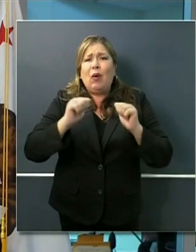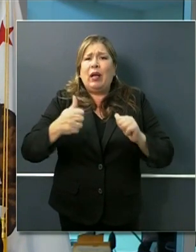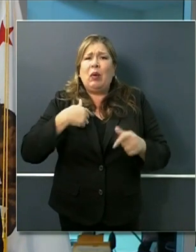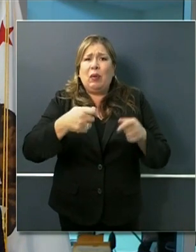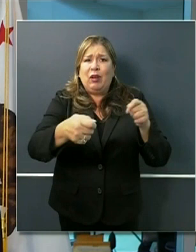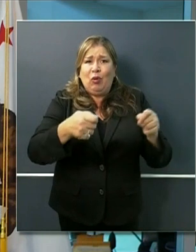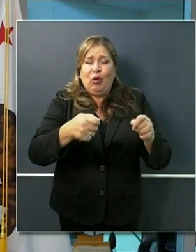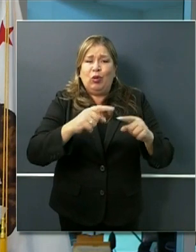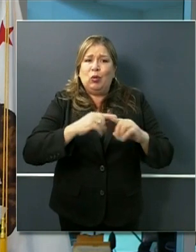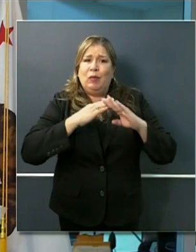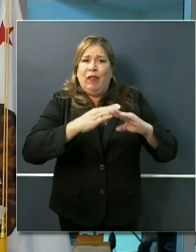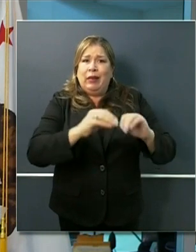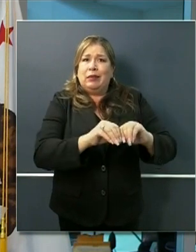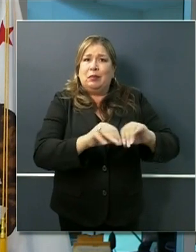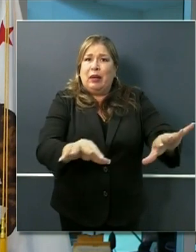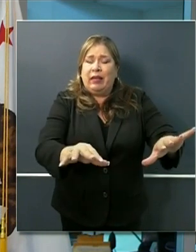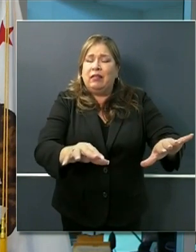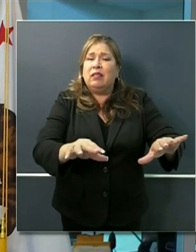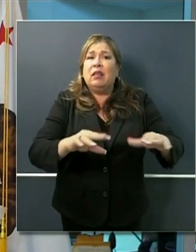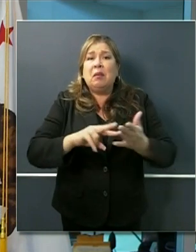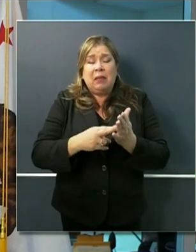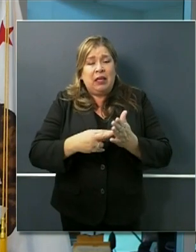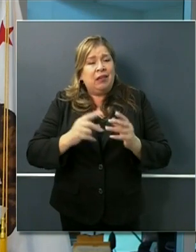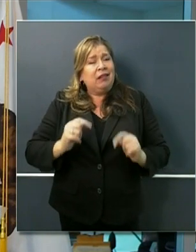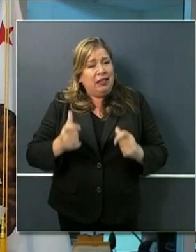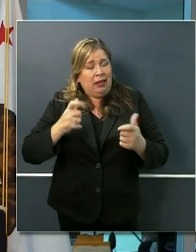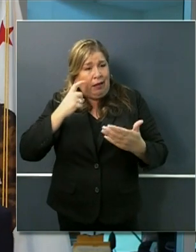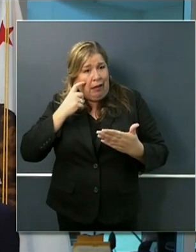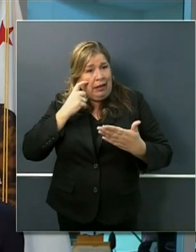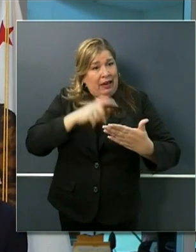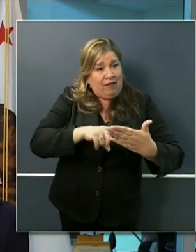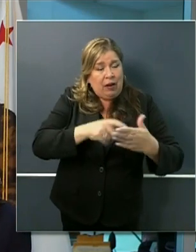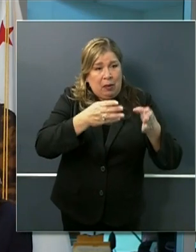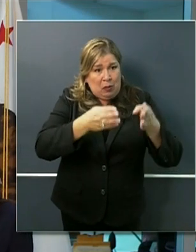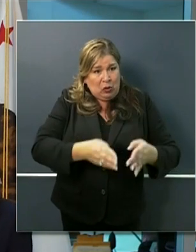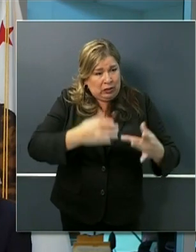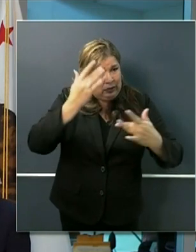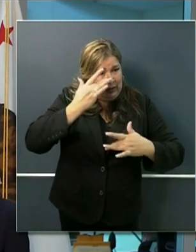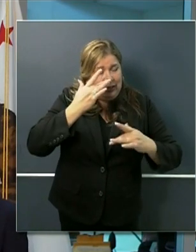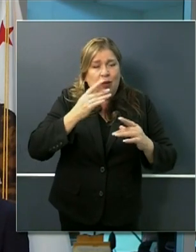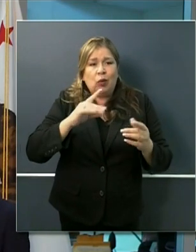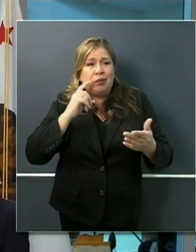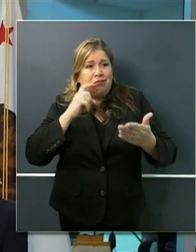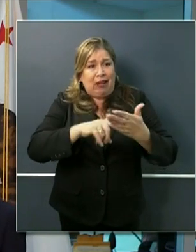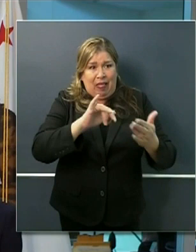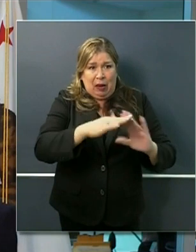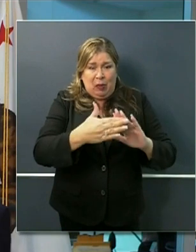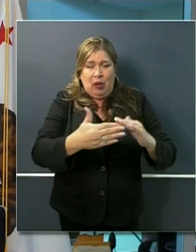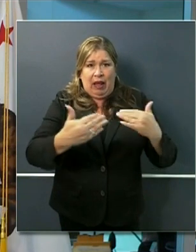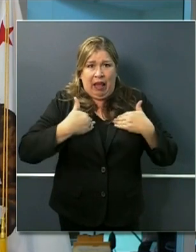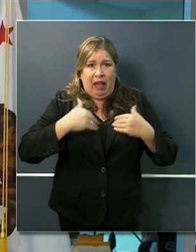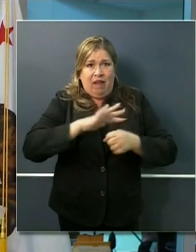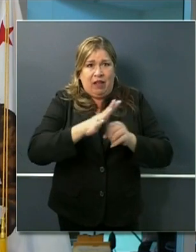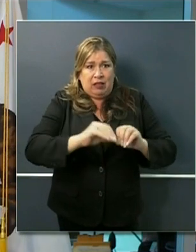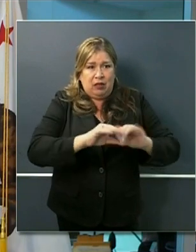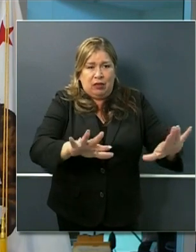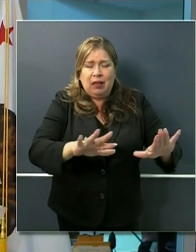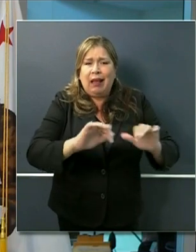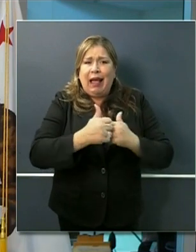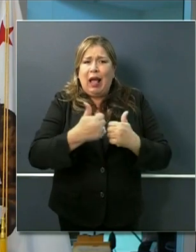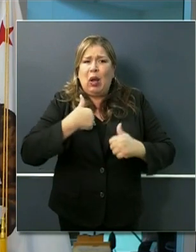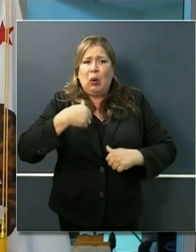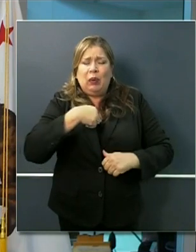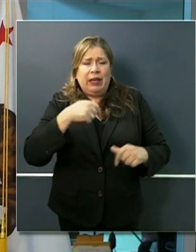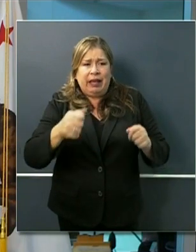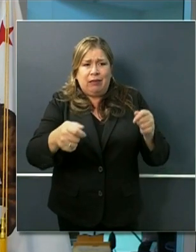infection when we identify it in the community as soon as we identify it in the community and this will be essential and important as we think about creating more opportunities